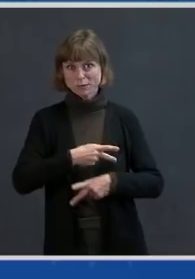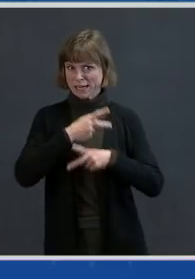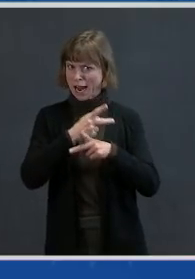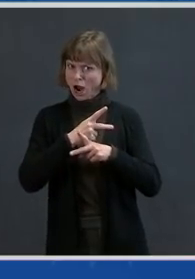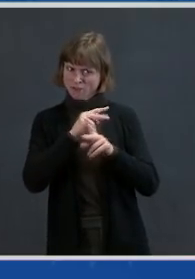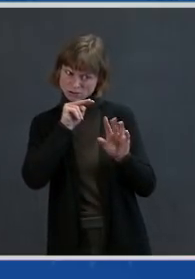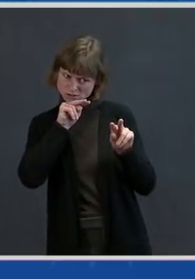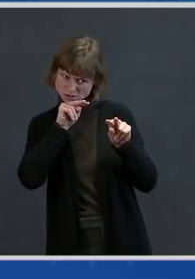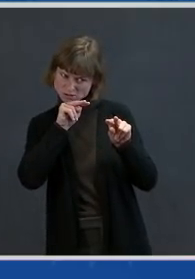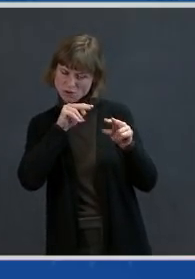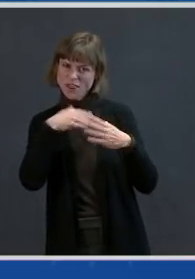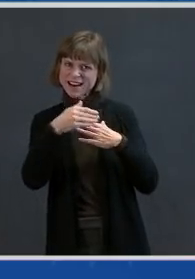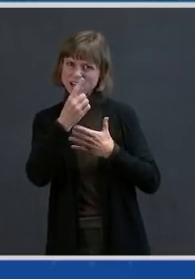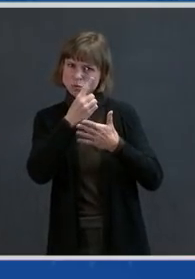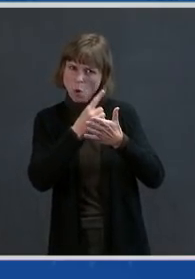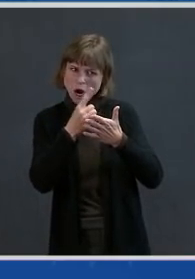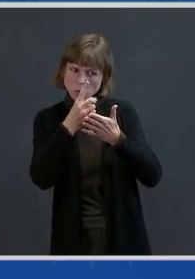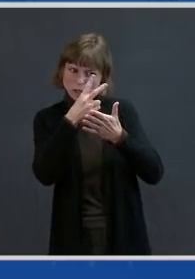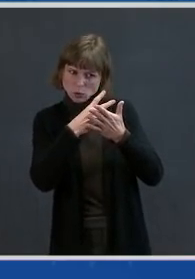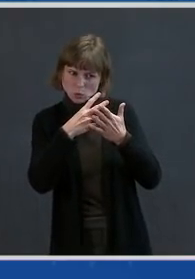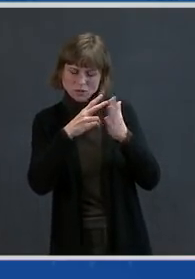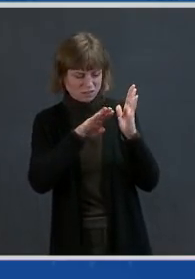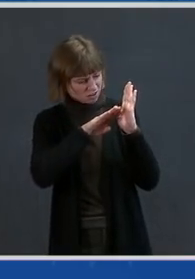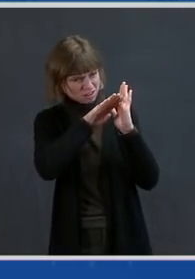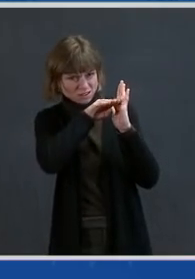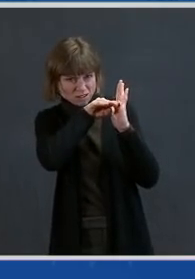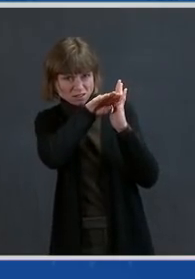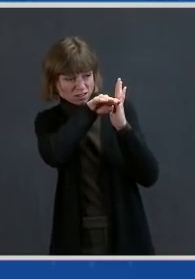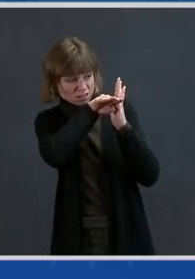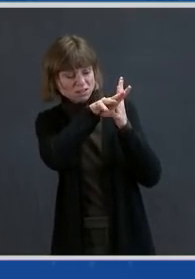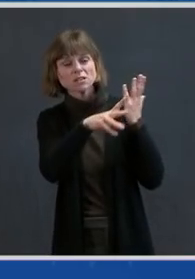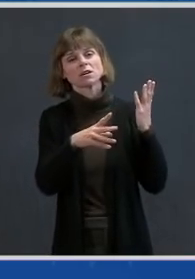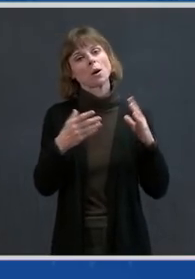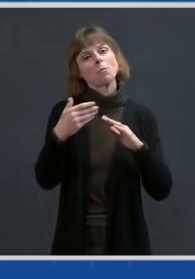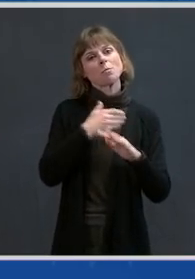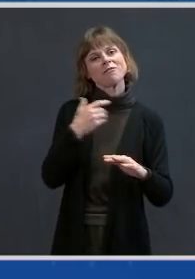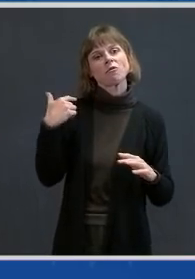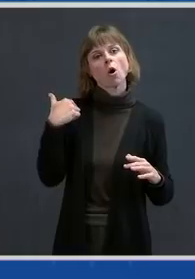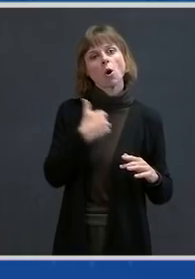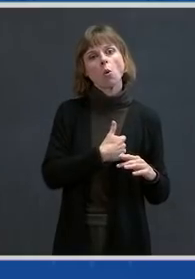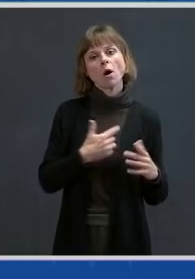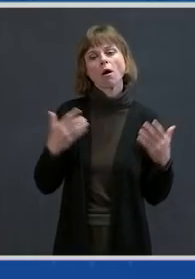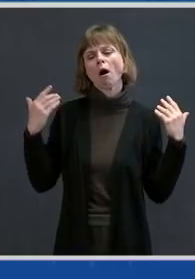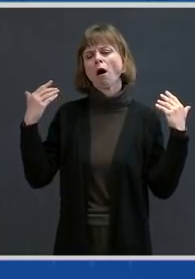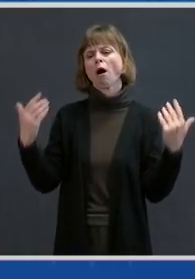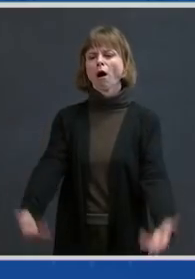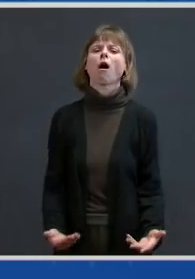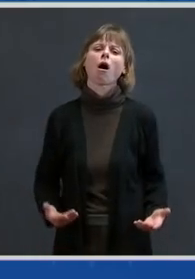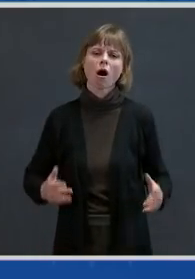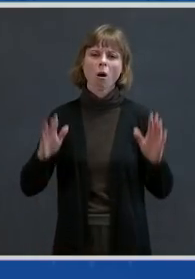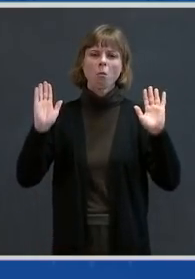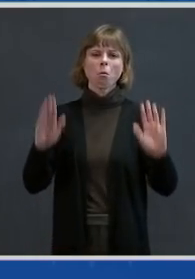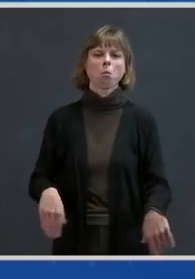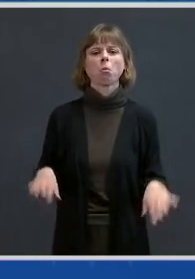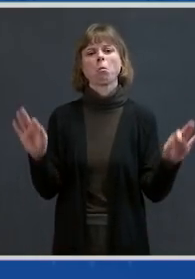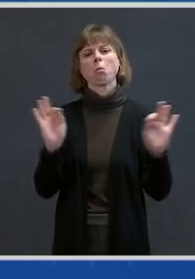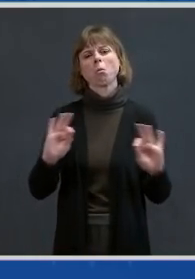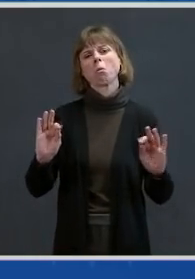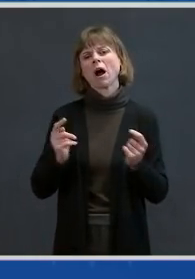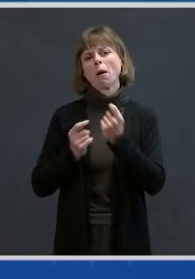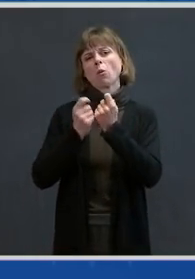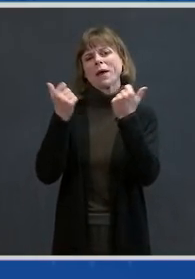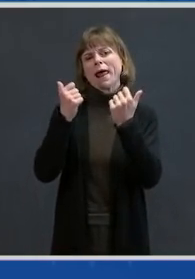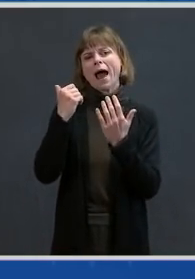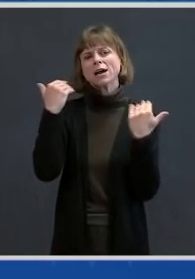with those numbers before you start making the understandable need to relax on certain restrictions. So just